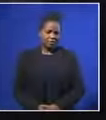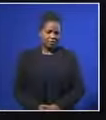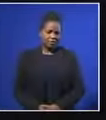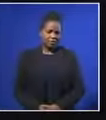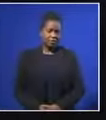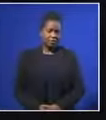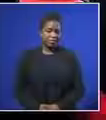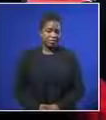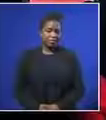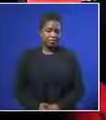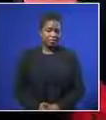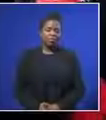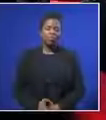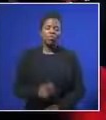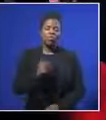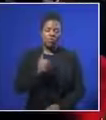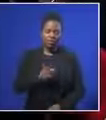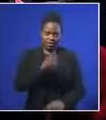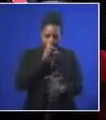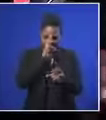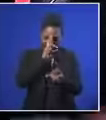must honour the legacy.